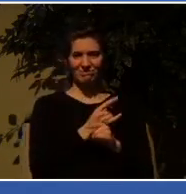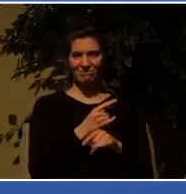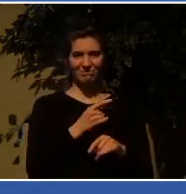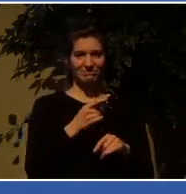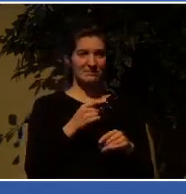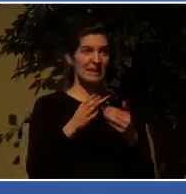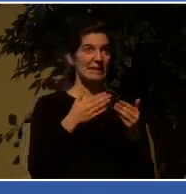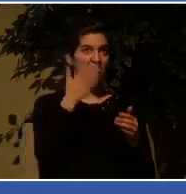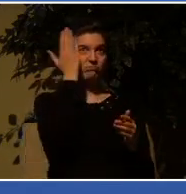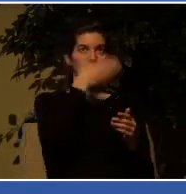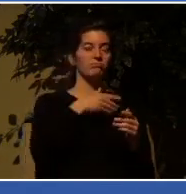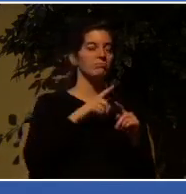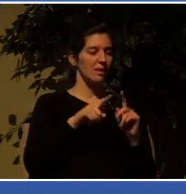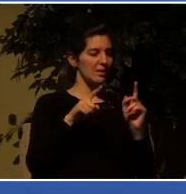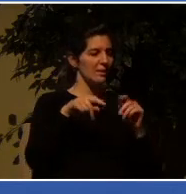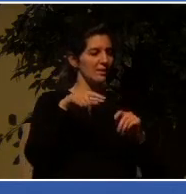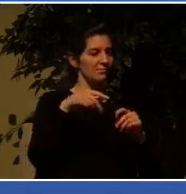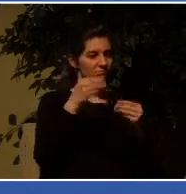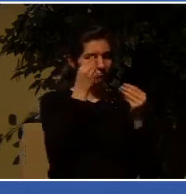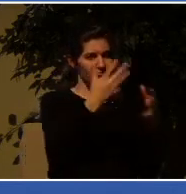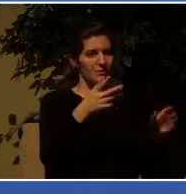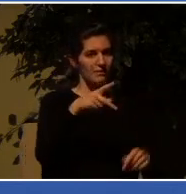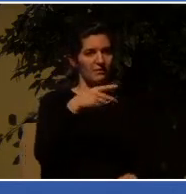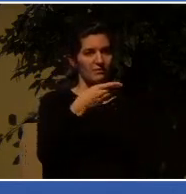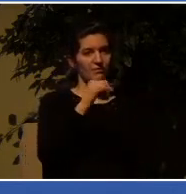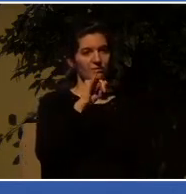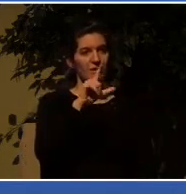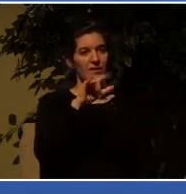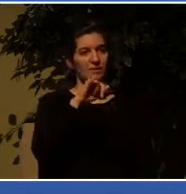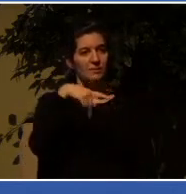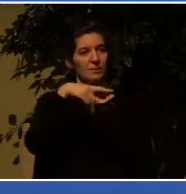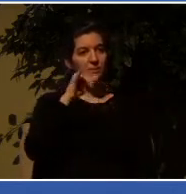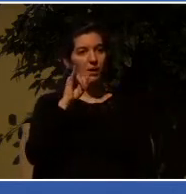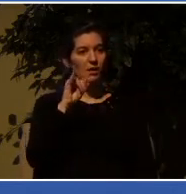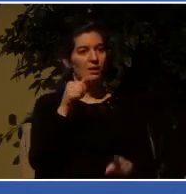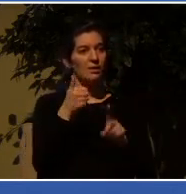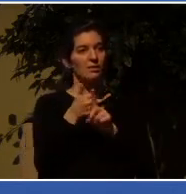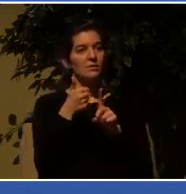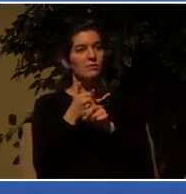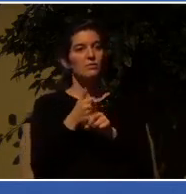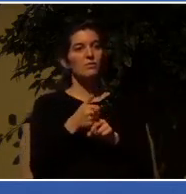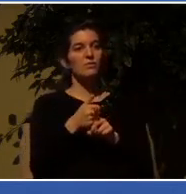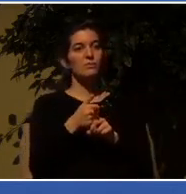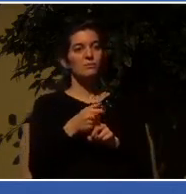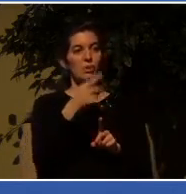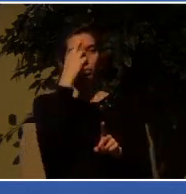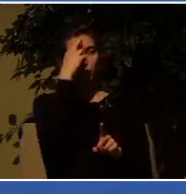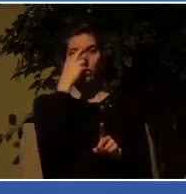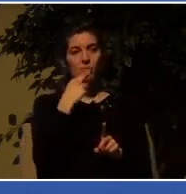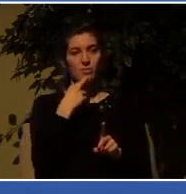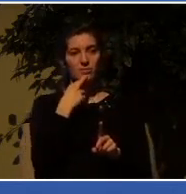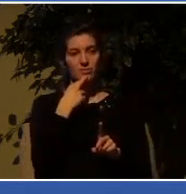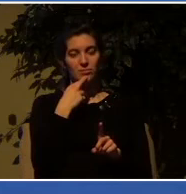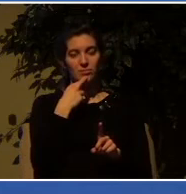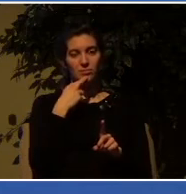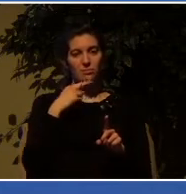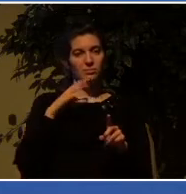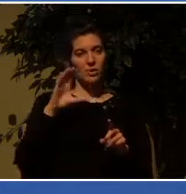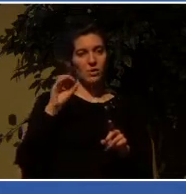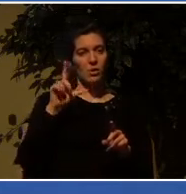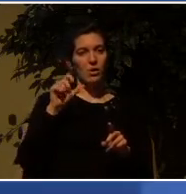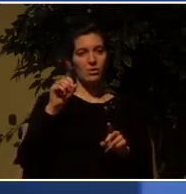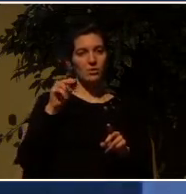Philippi was a Roman colony in a Greek